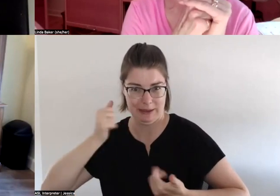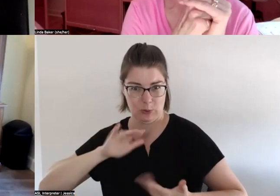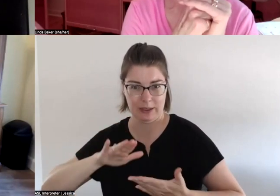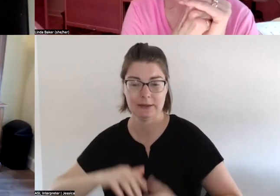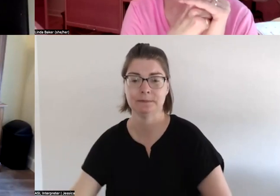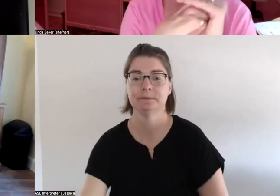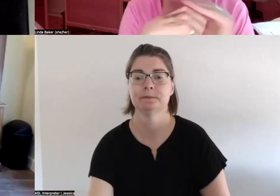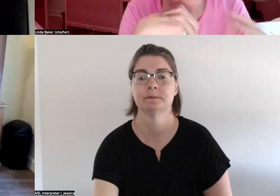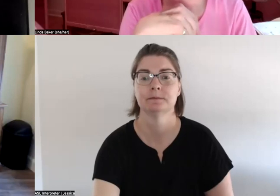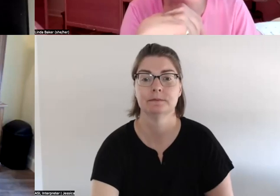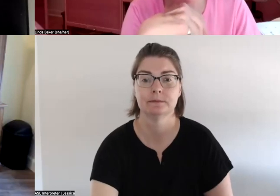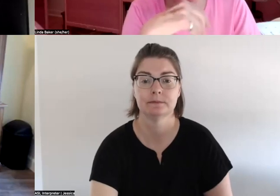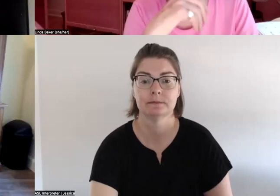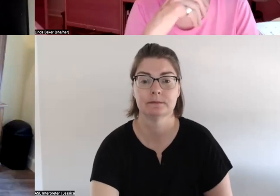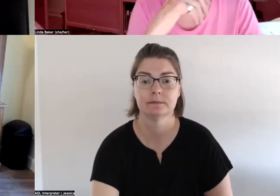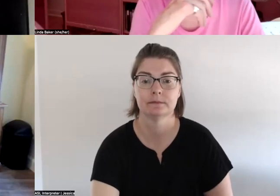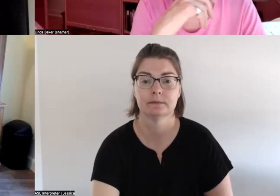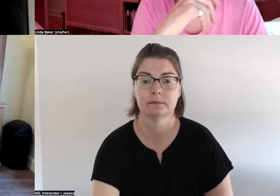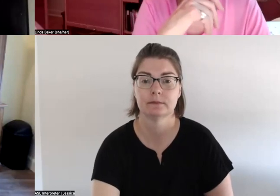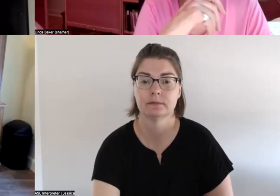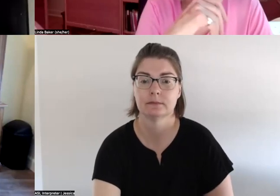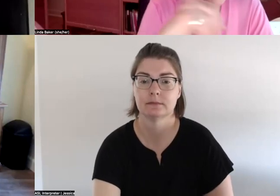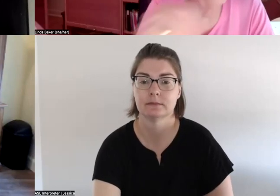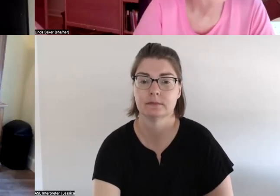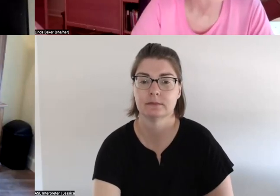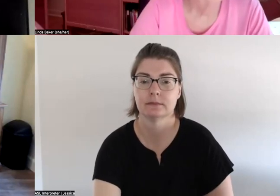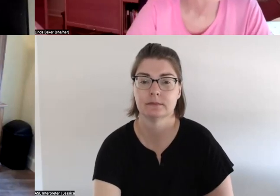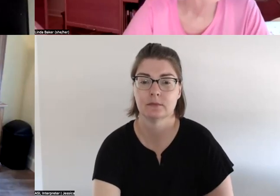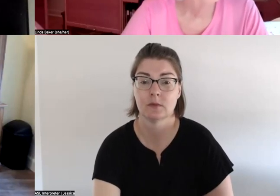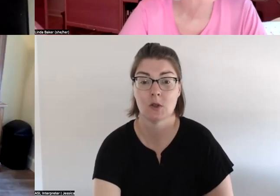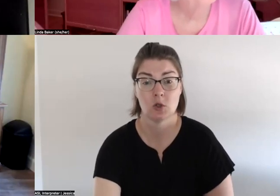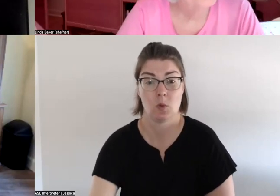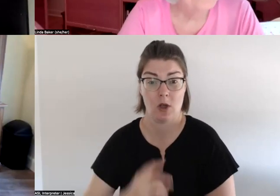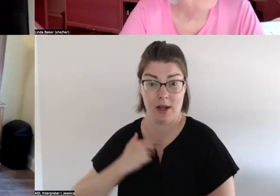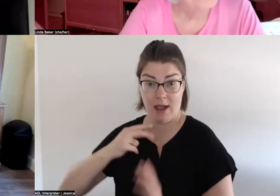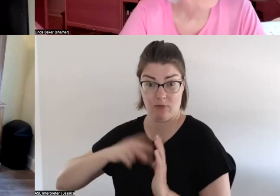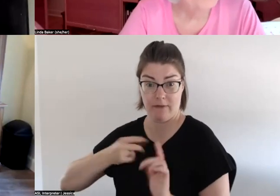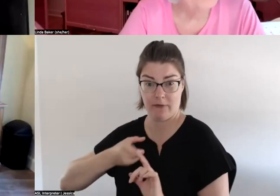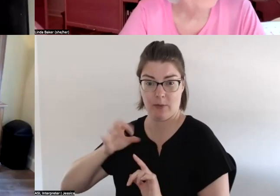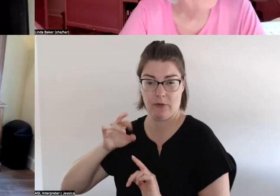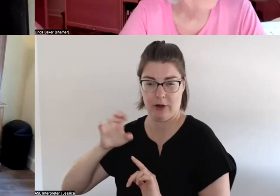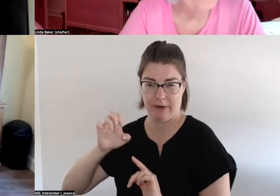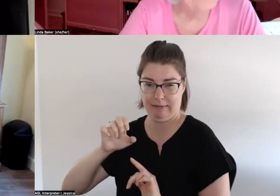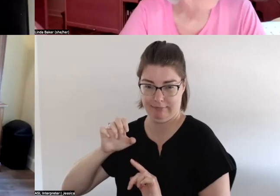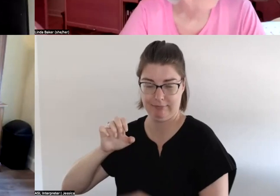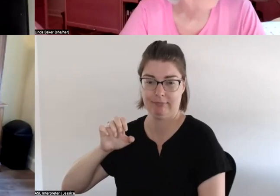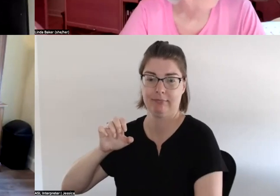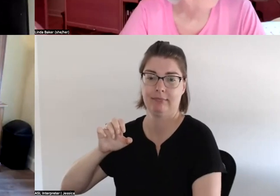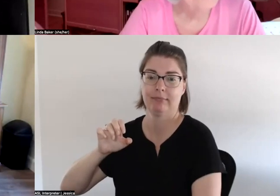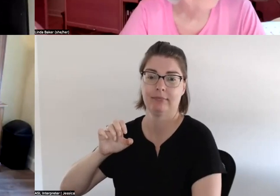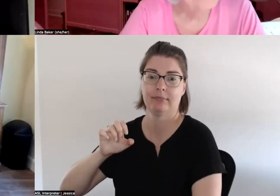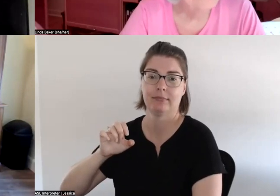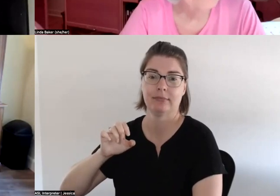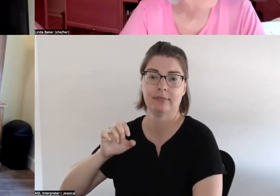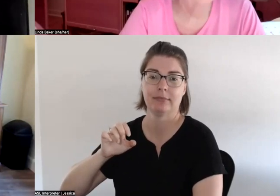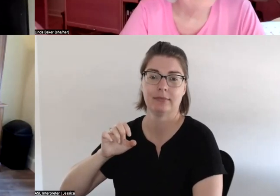so i took what i was reading of frieri um and i really didn't think about even though he was an